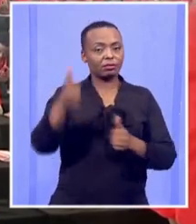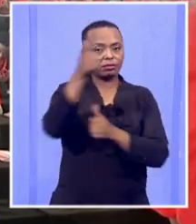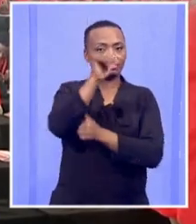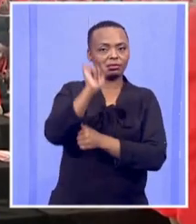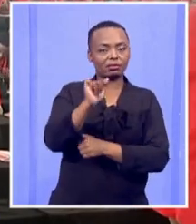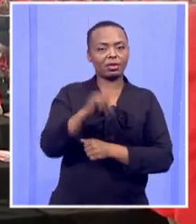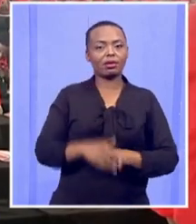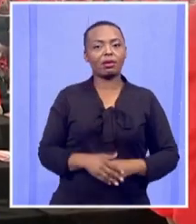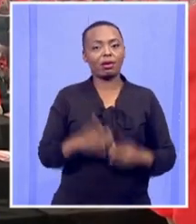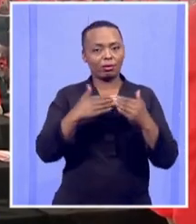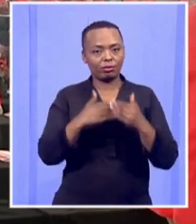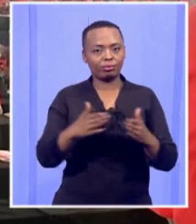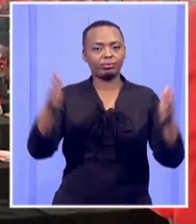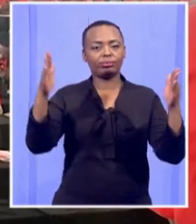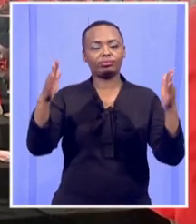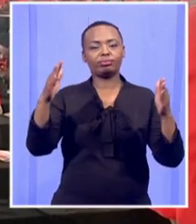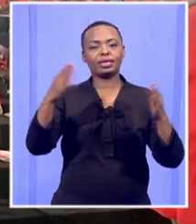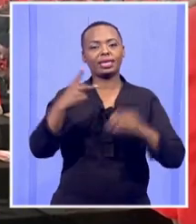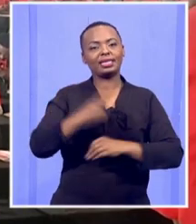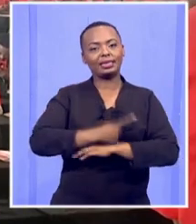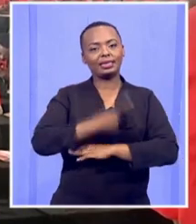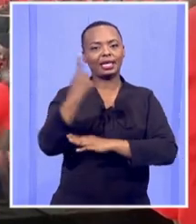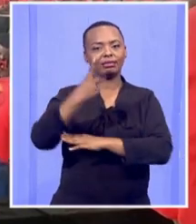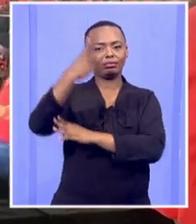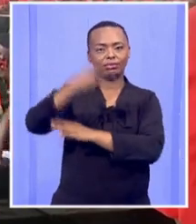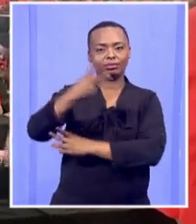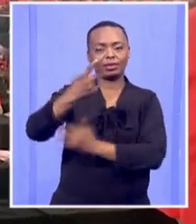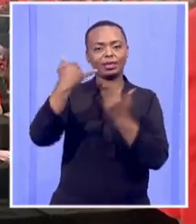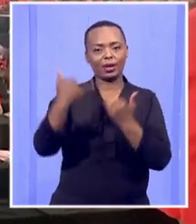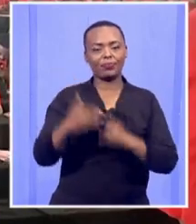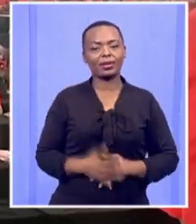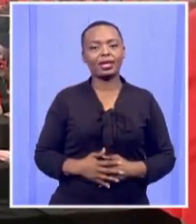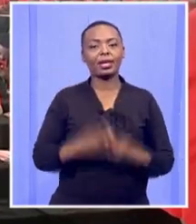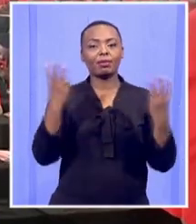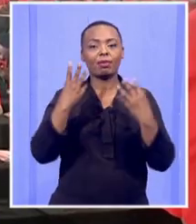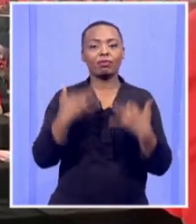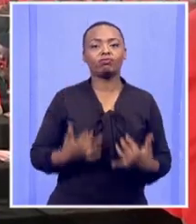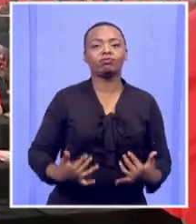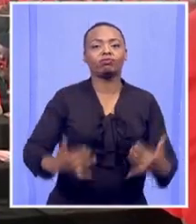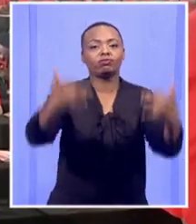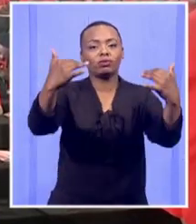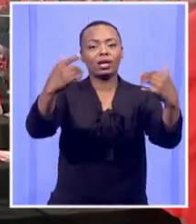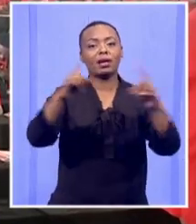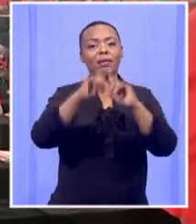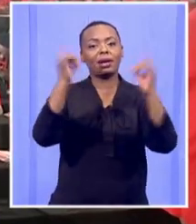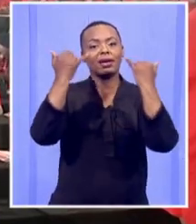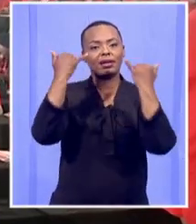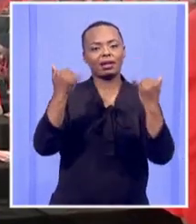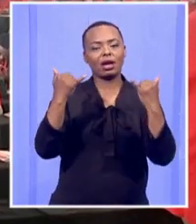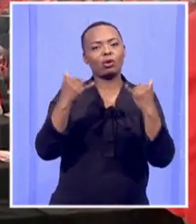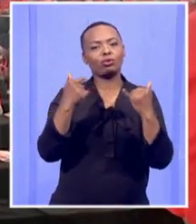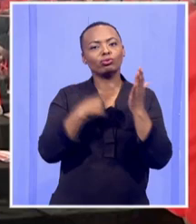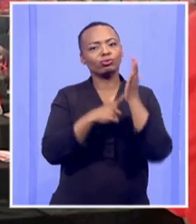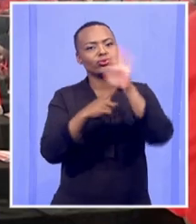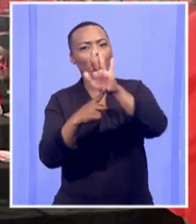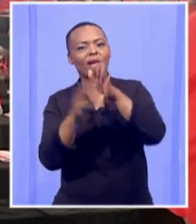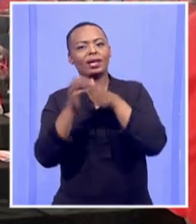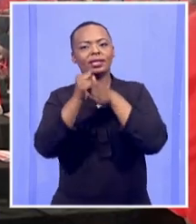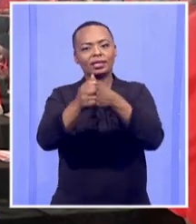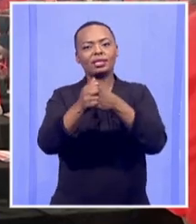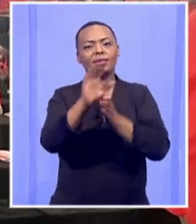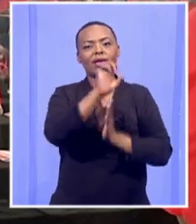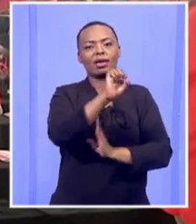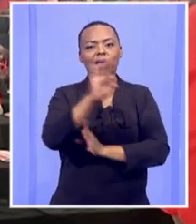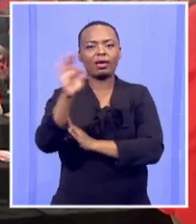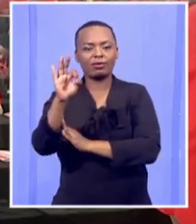open this second day of the People's Assembly. But as you have indicated, the leadership, the current leadership of the EFF